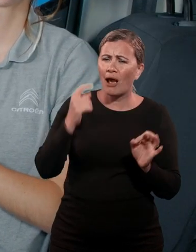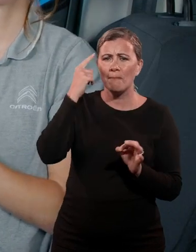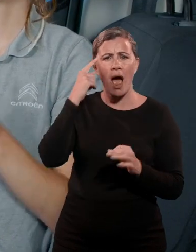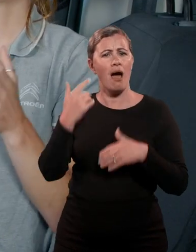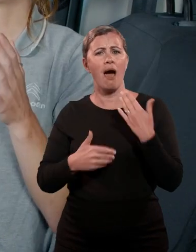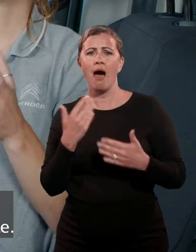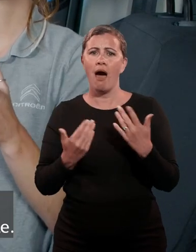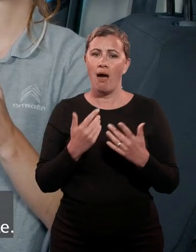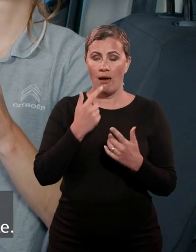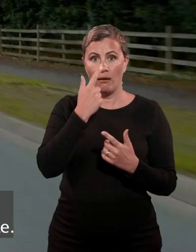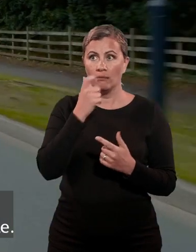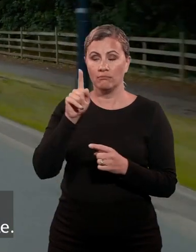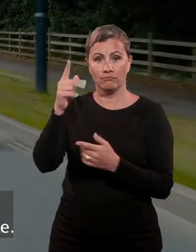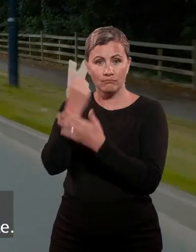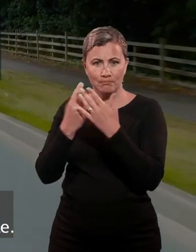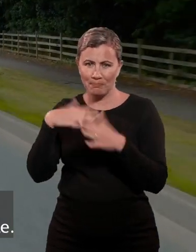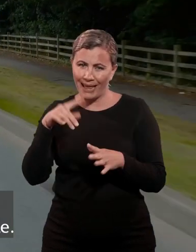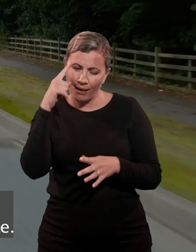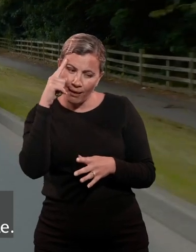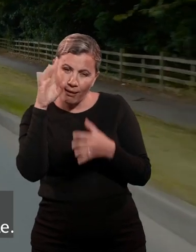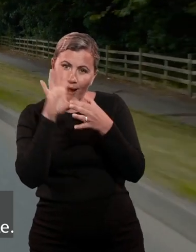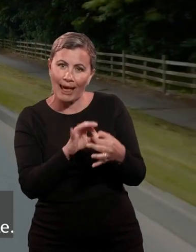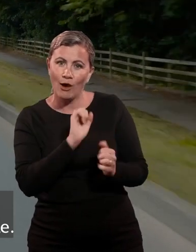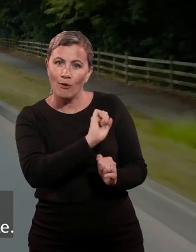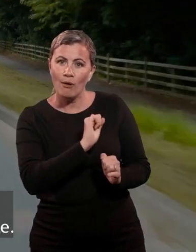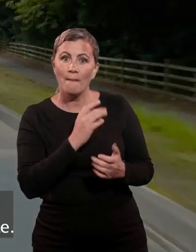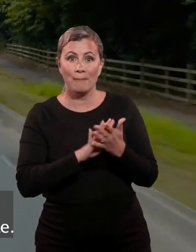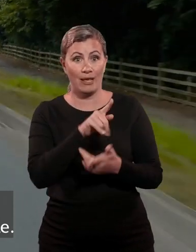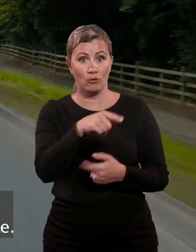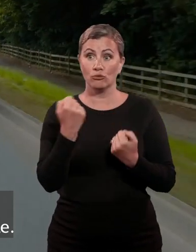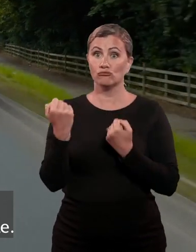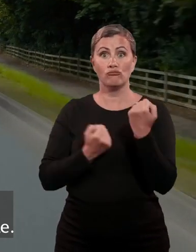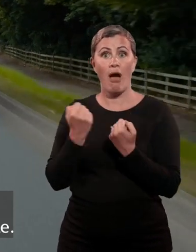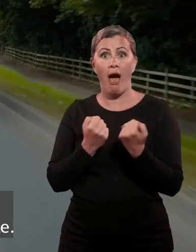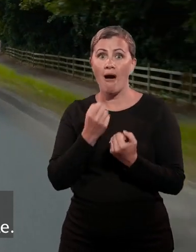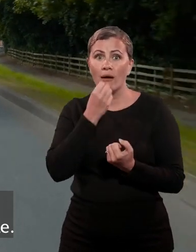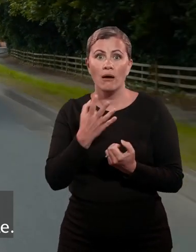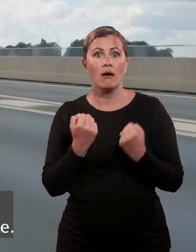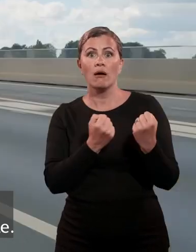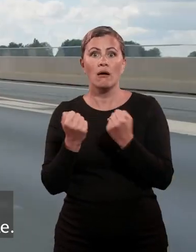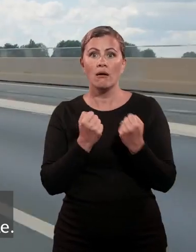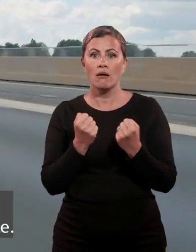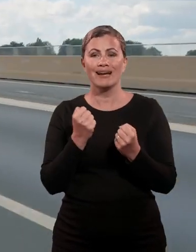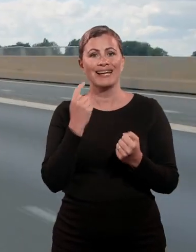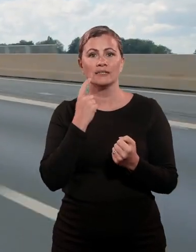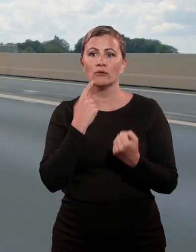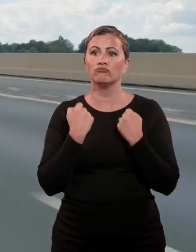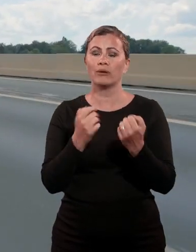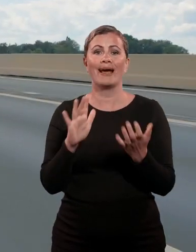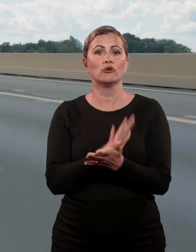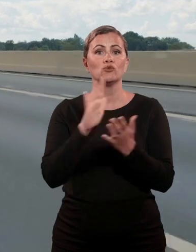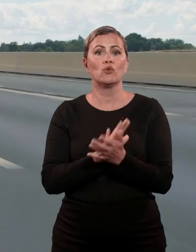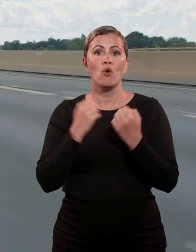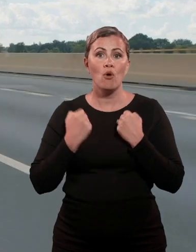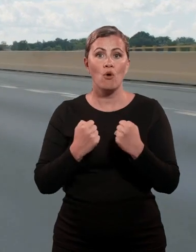There are a multitude of driving aids available, dedicated to making life on the move easy and enjoyable. These are